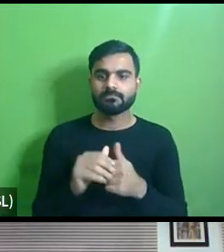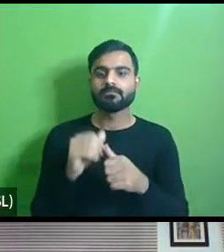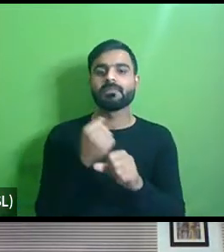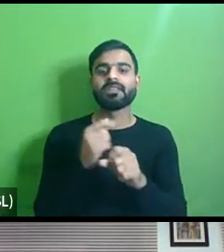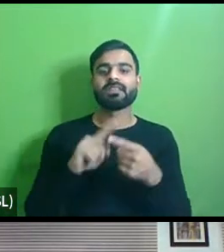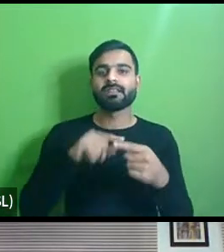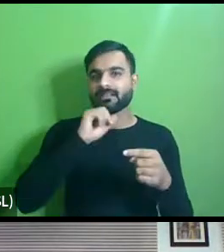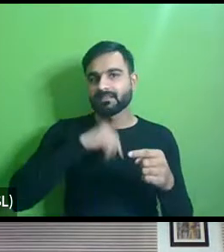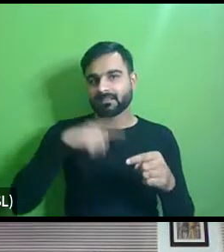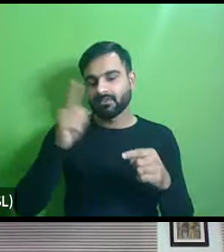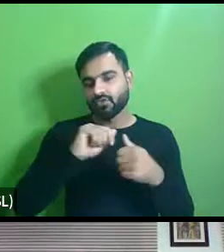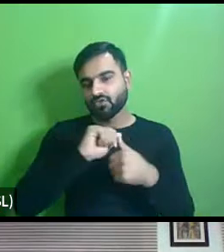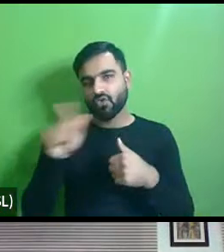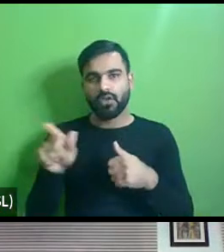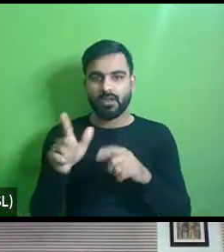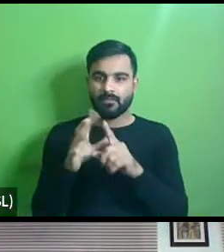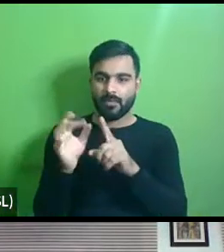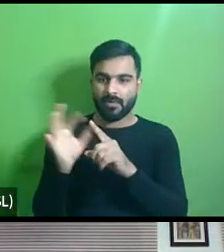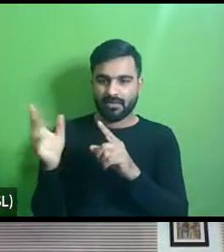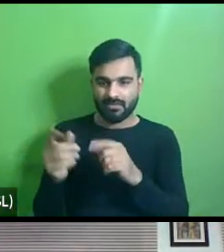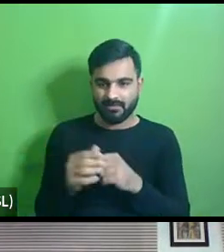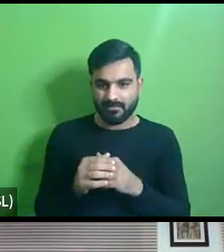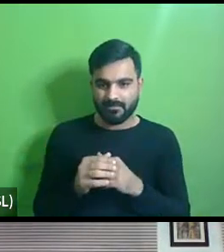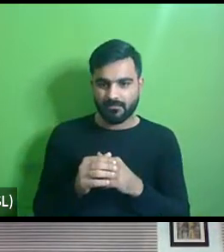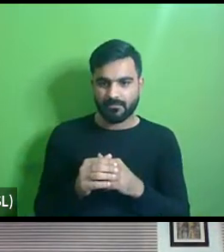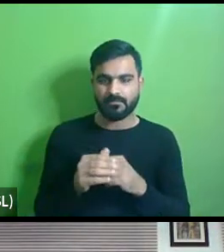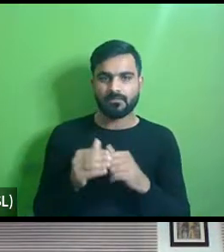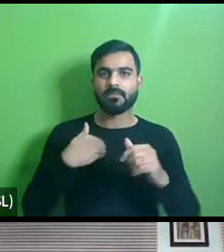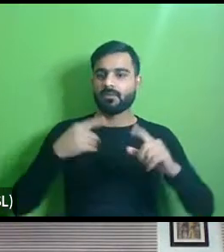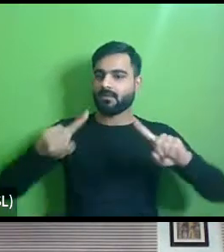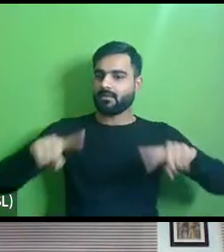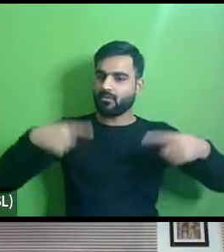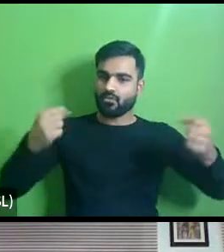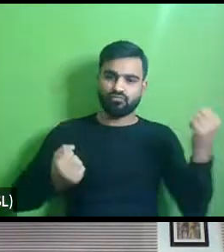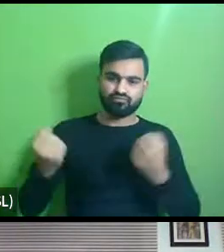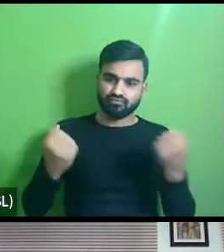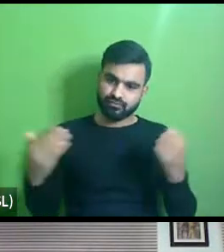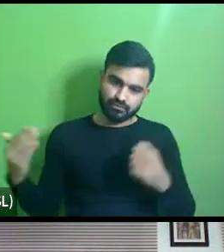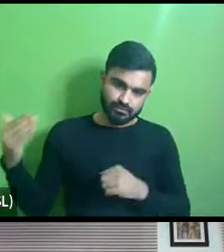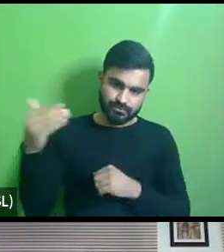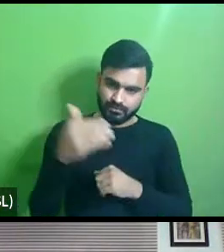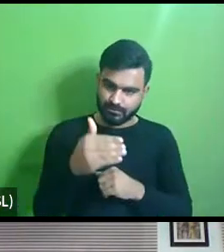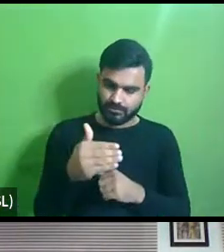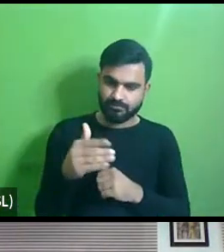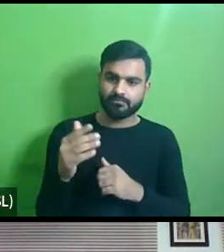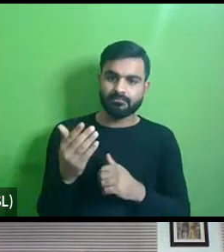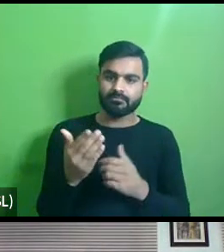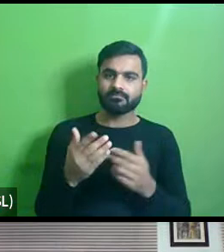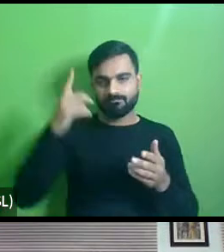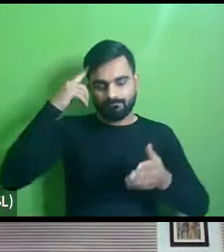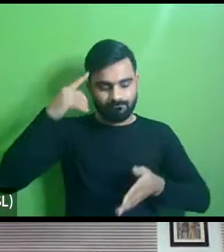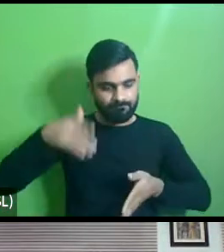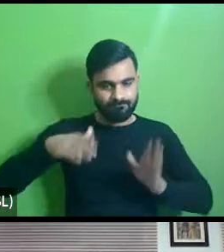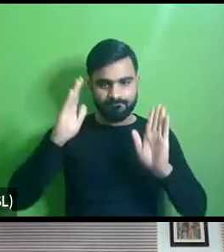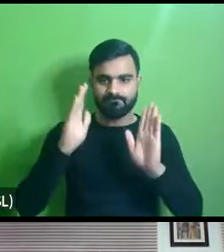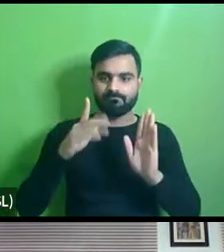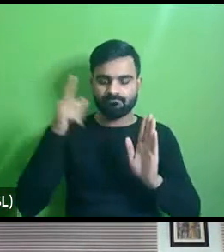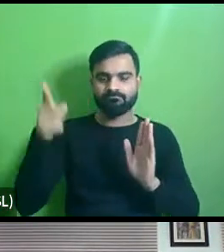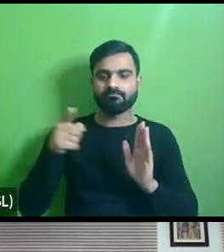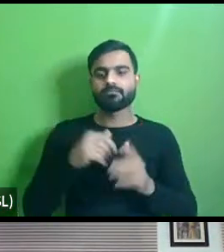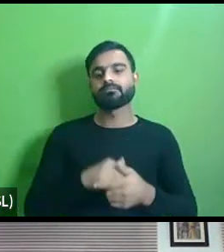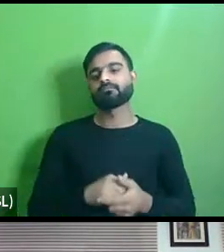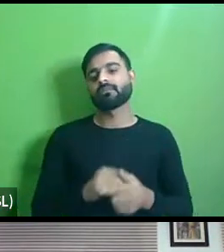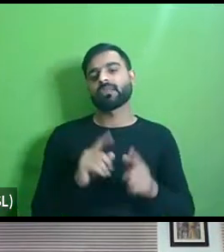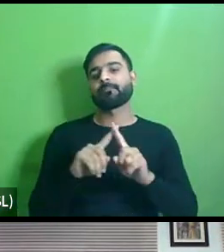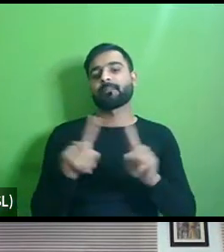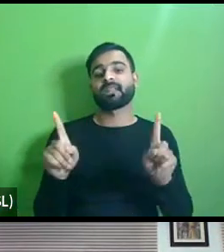supposed to put in relax so that uh you know vehicles don't come on to the uh to the footpaths so to speak but